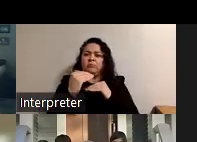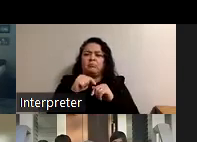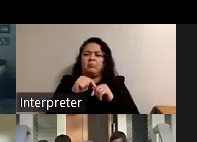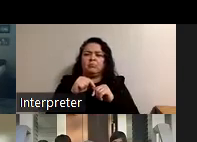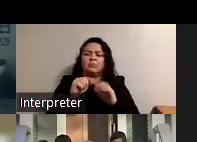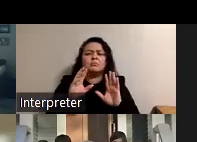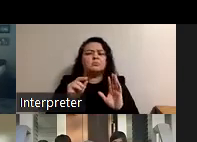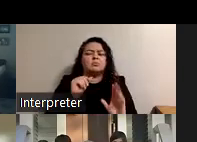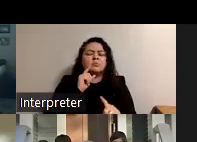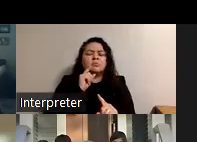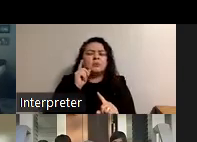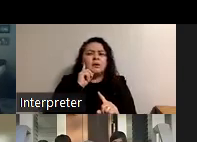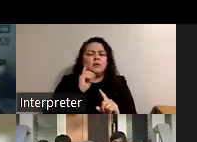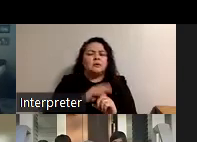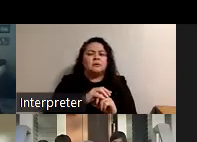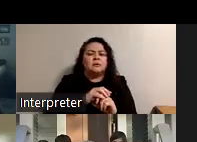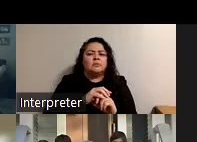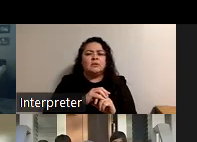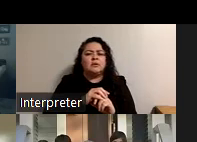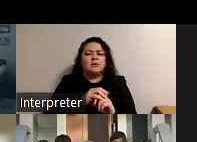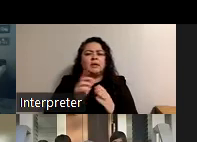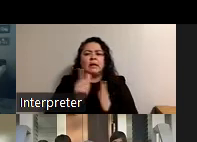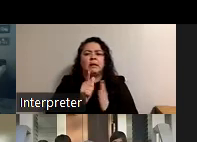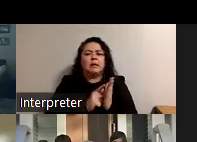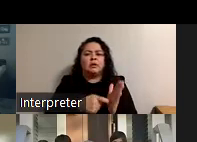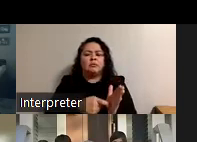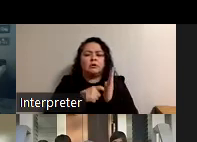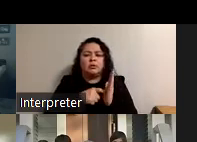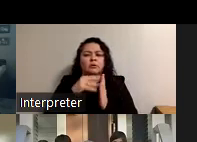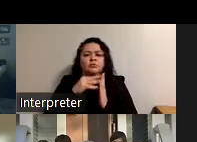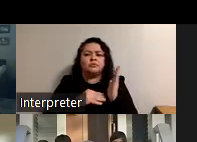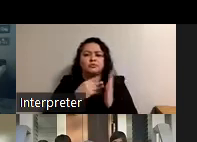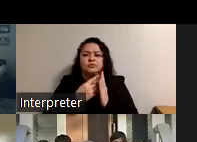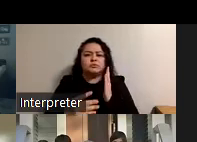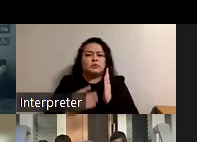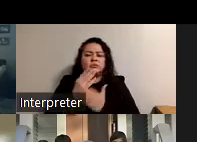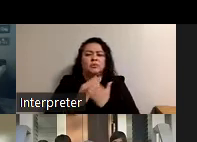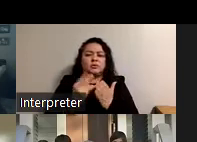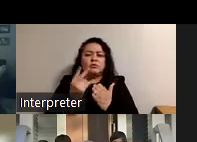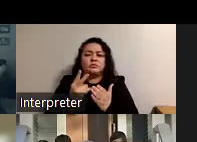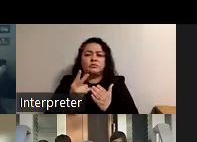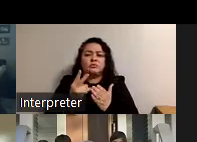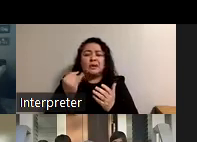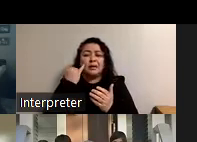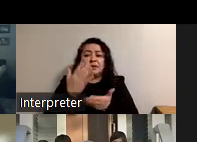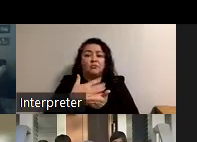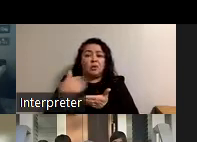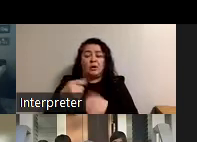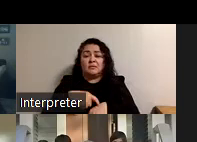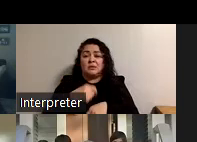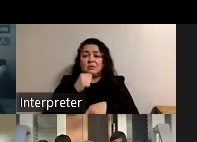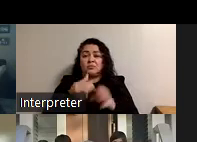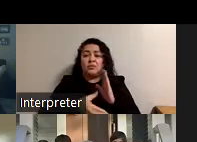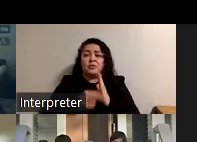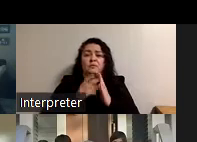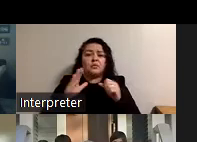don't think um that they're legally required to schedule a part two unless they i mean if they run out of time and don't review the